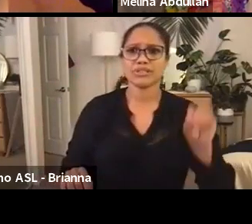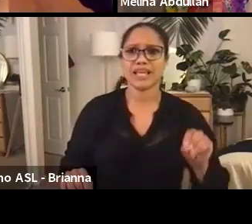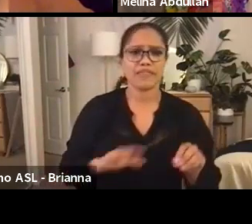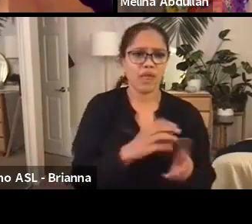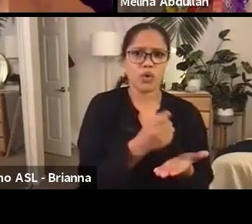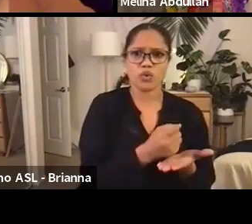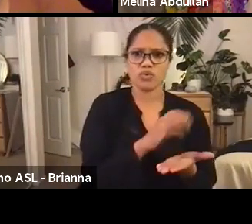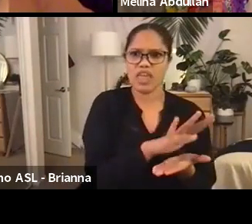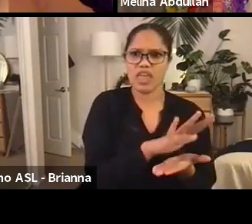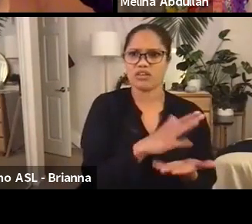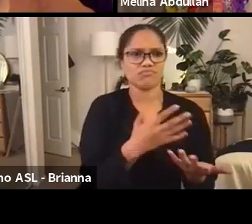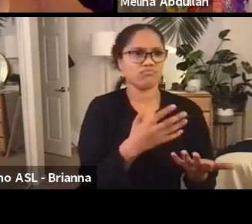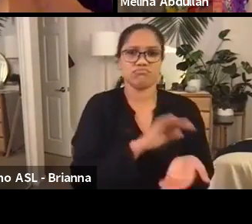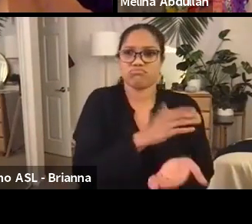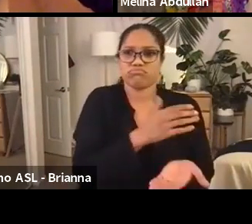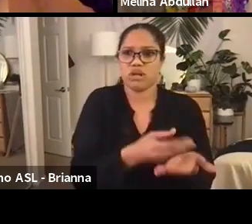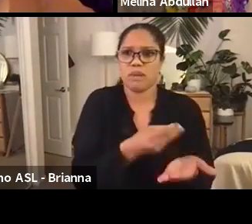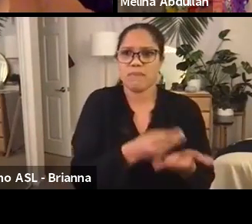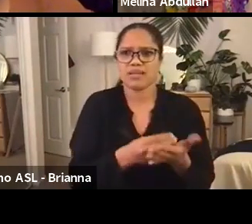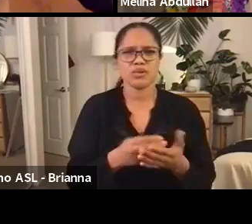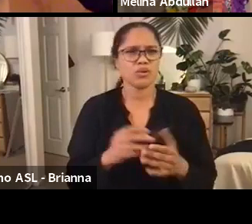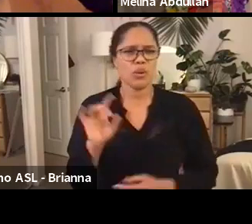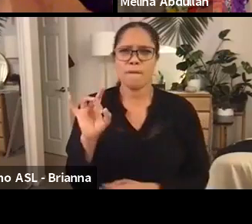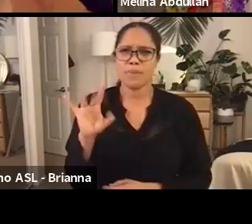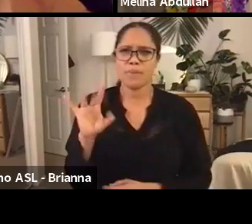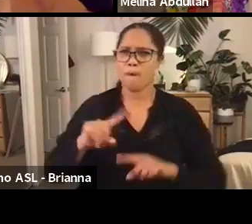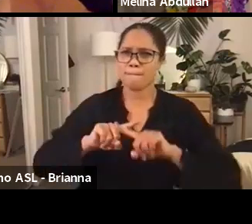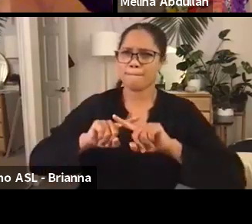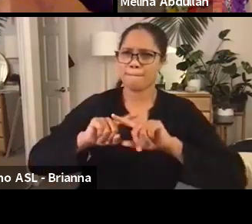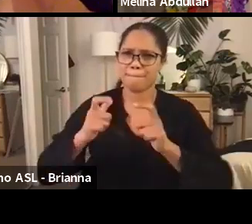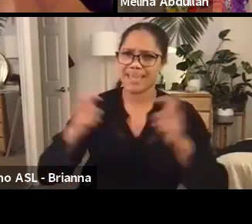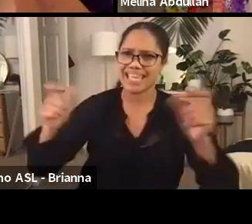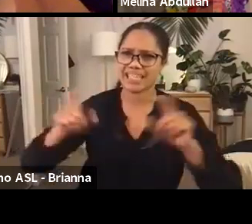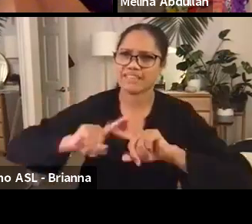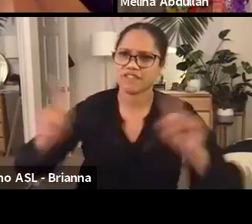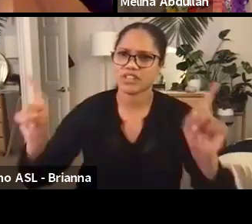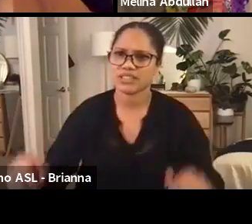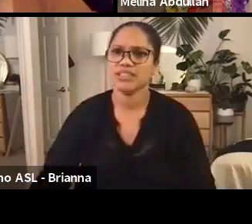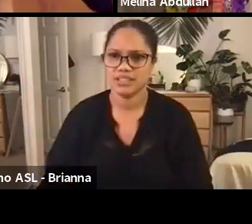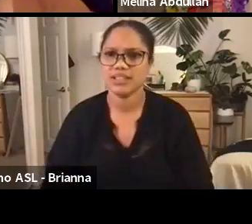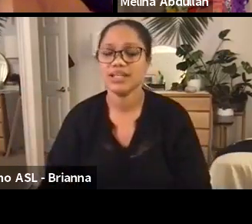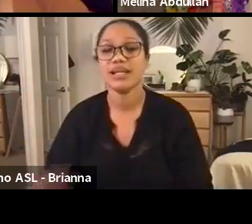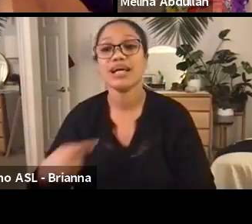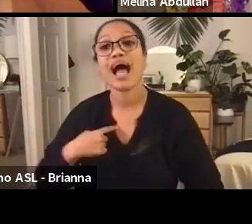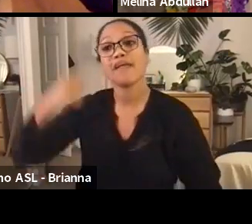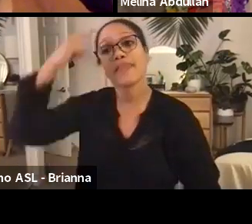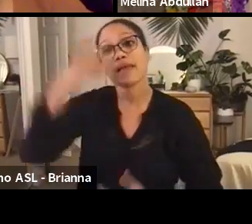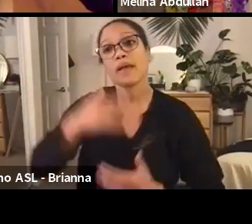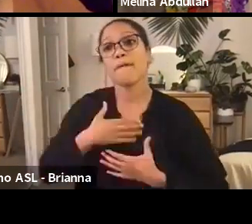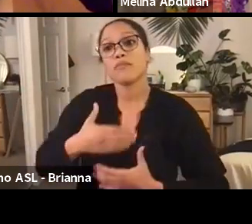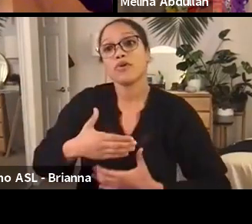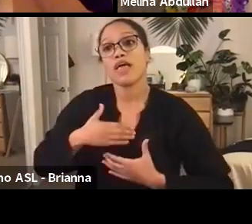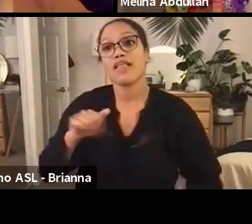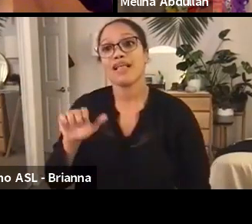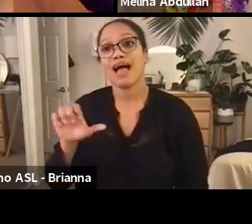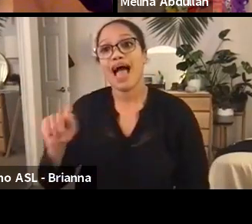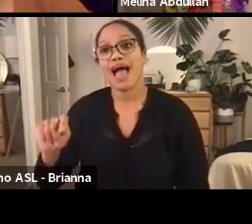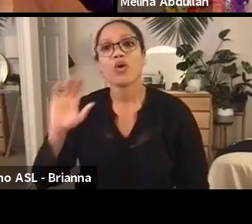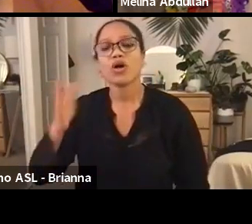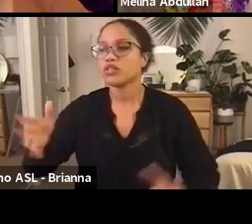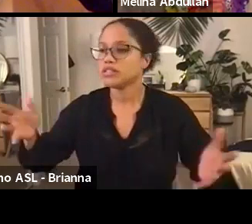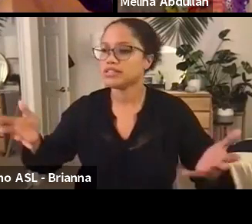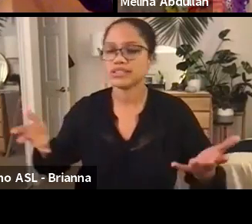is a, we're at a reckoning period where I believe the BREATHE Act will be able to put some feet to the fire, to, to our